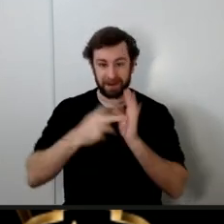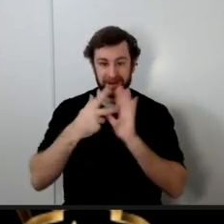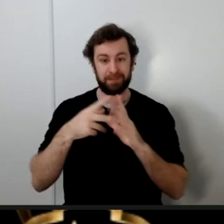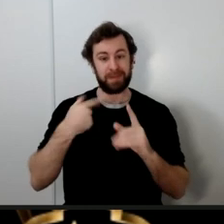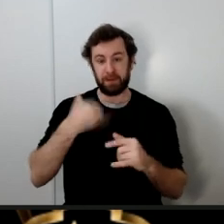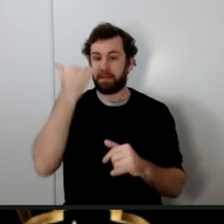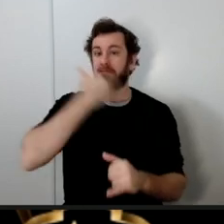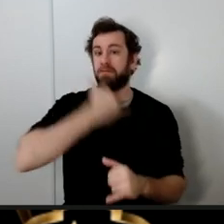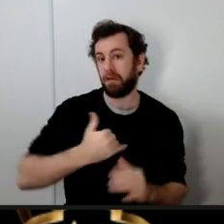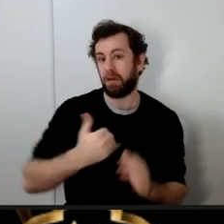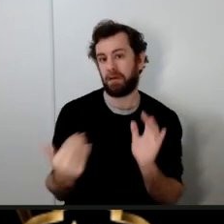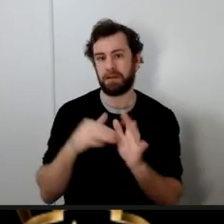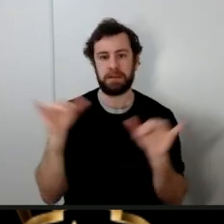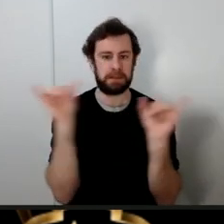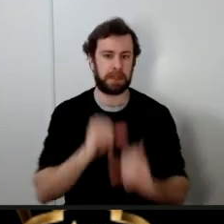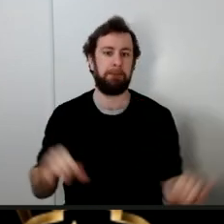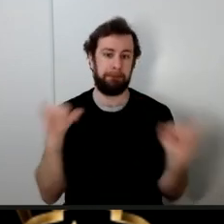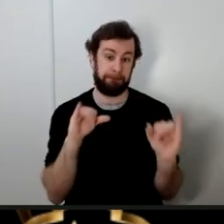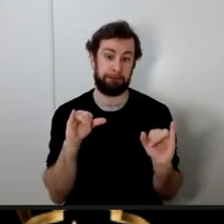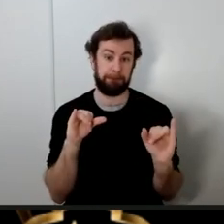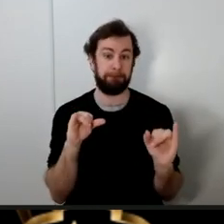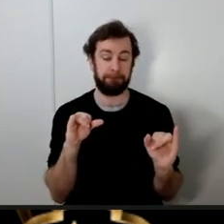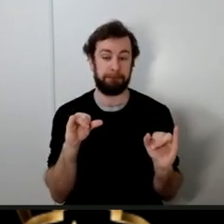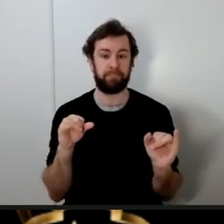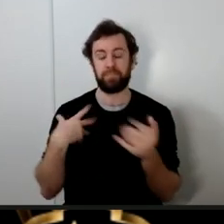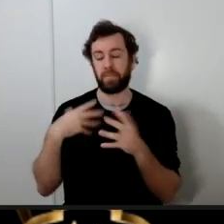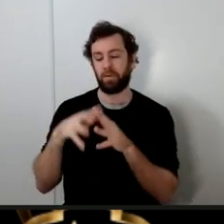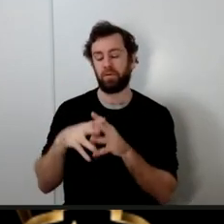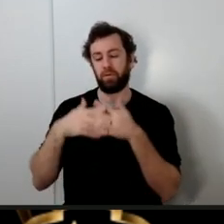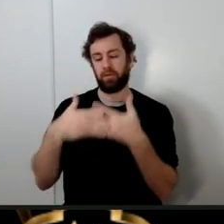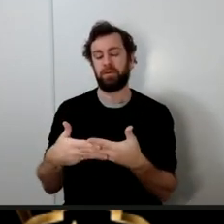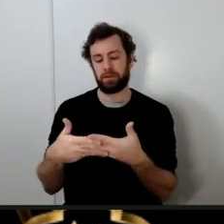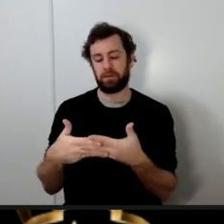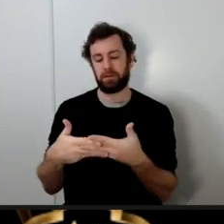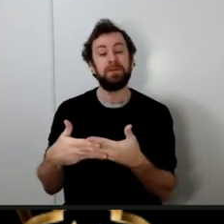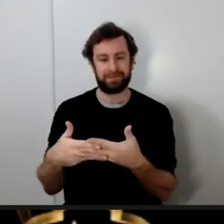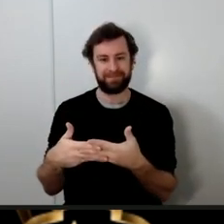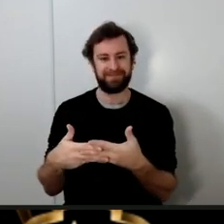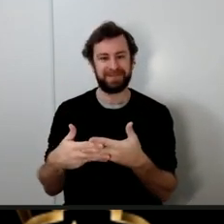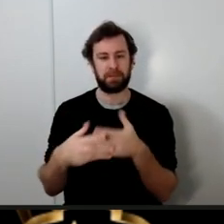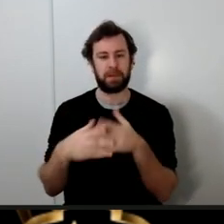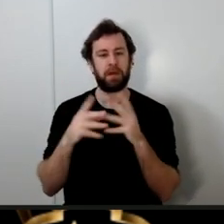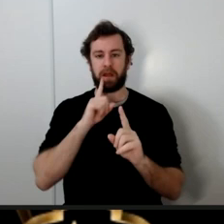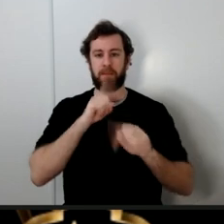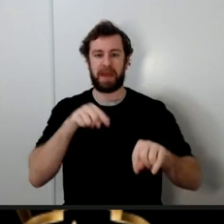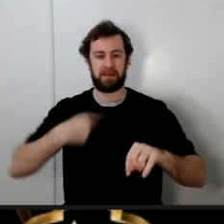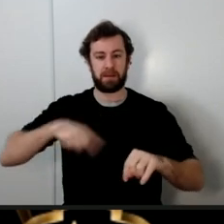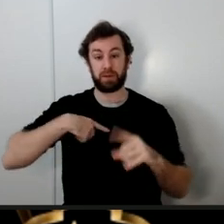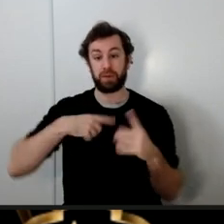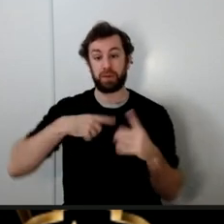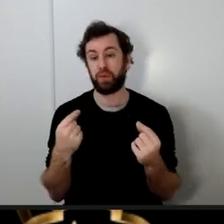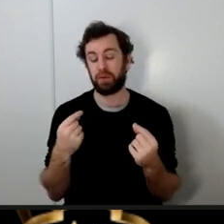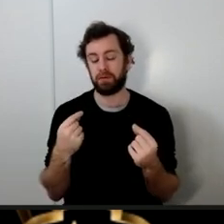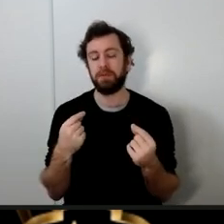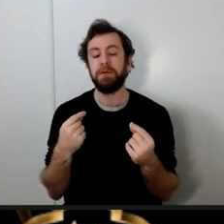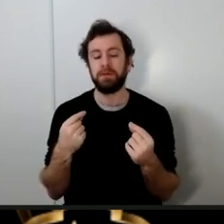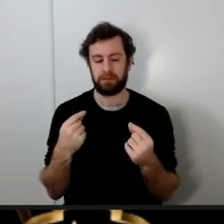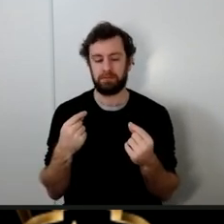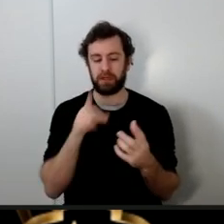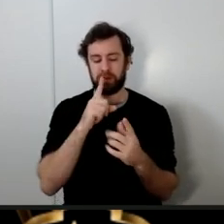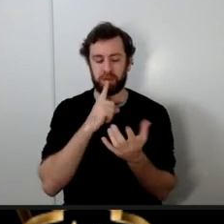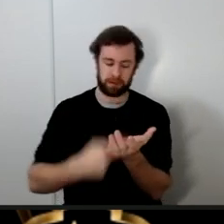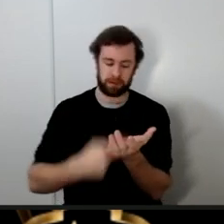commands us to contemplate history so we don't go astray now the prophet had